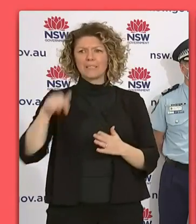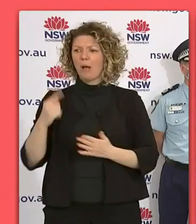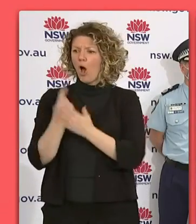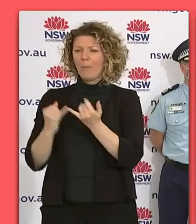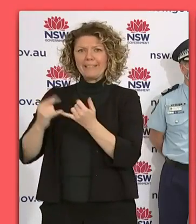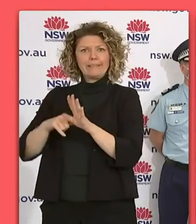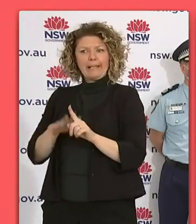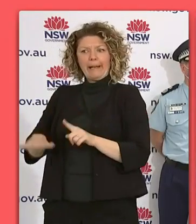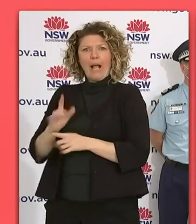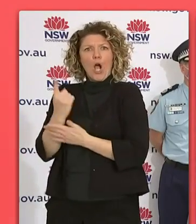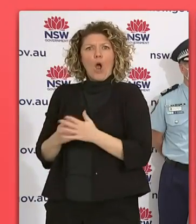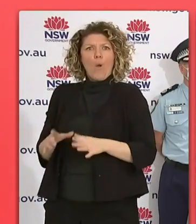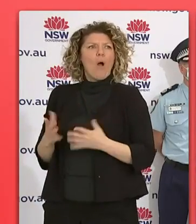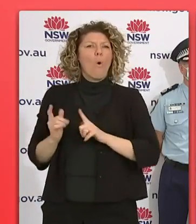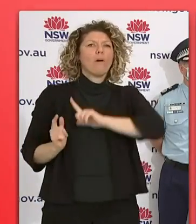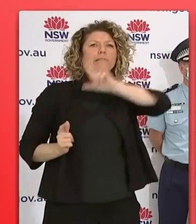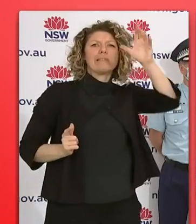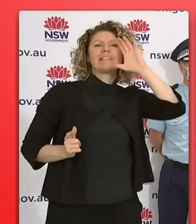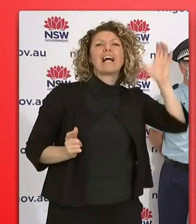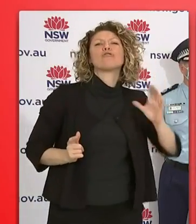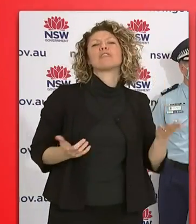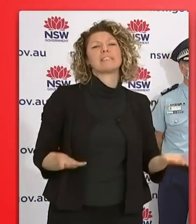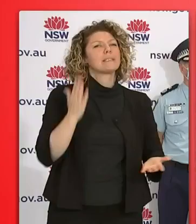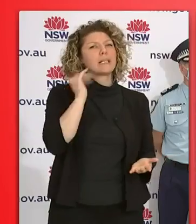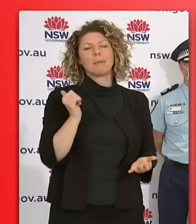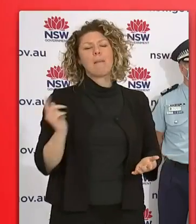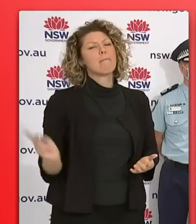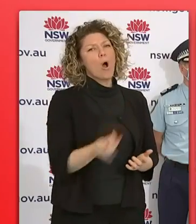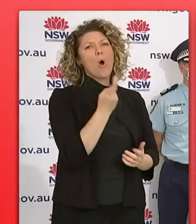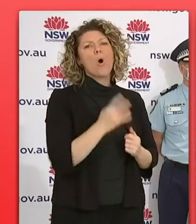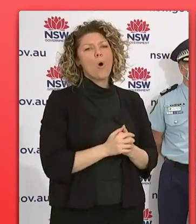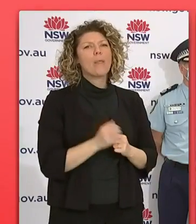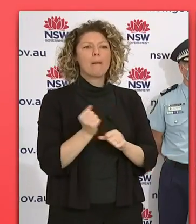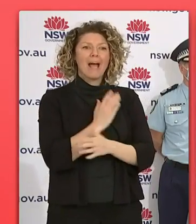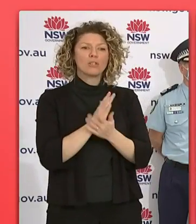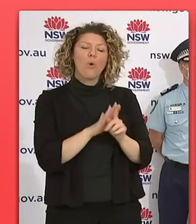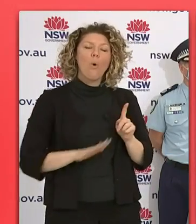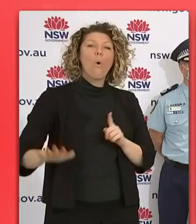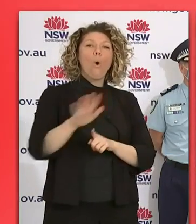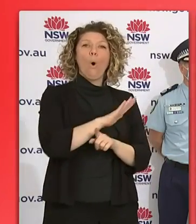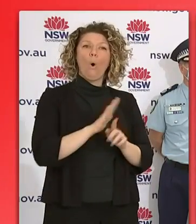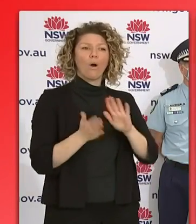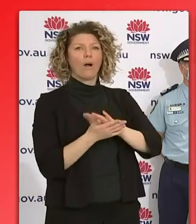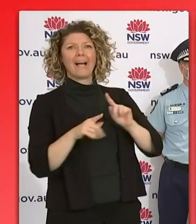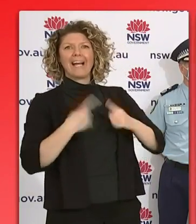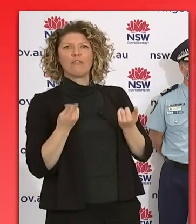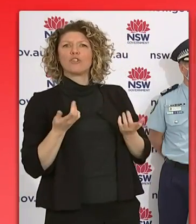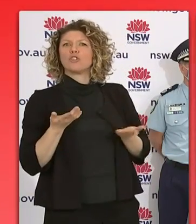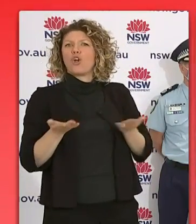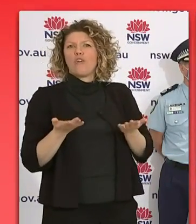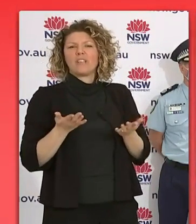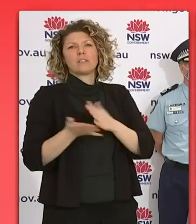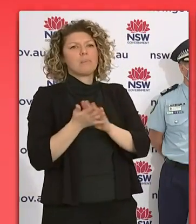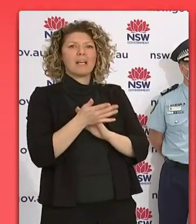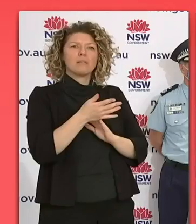or whether it's in our regions. And this means bringing together and wrapping around whole of government services, um, whether it's compliance activity,